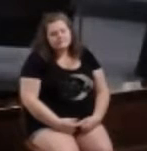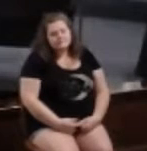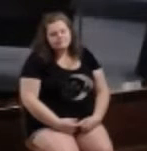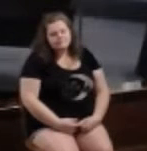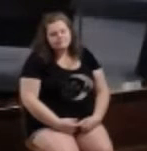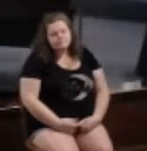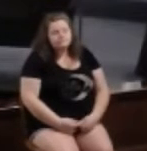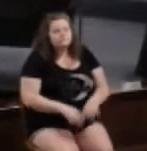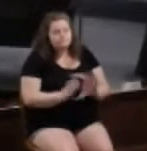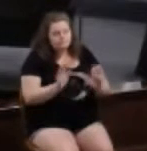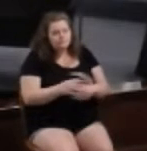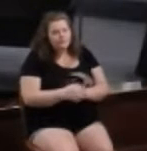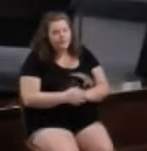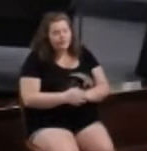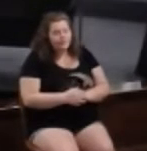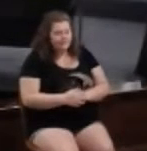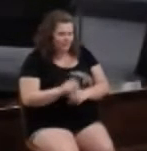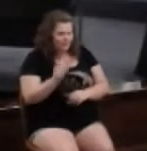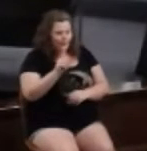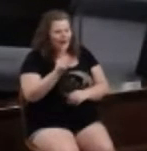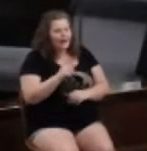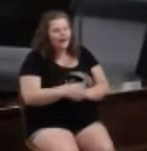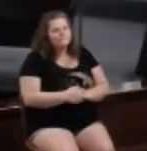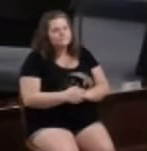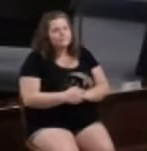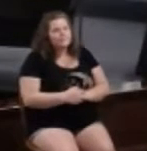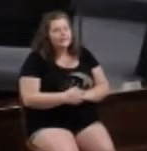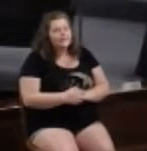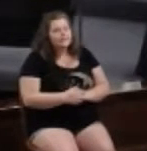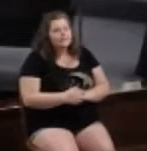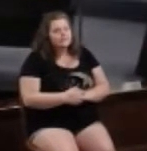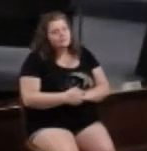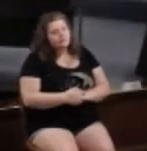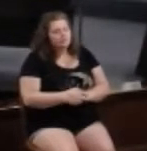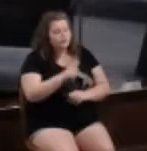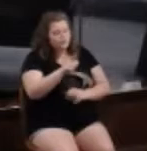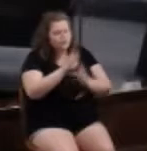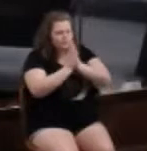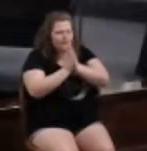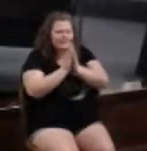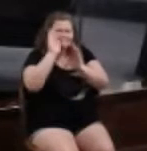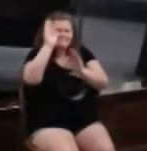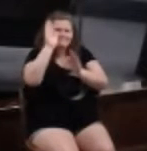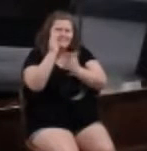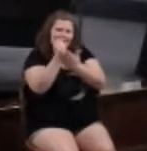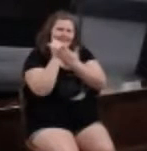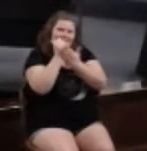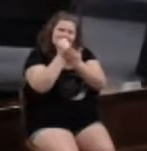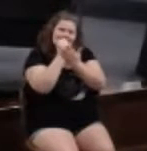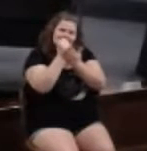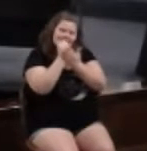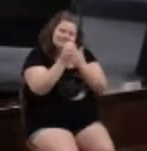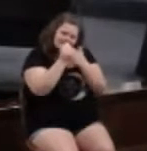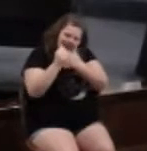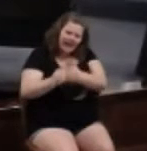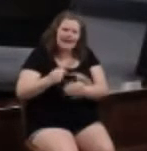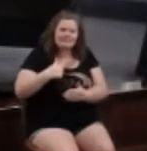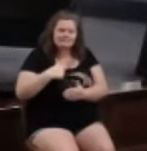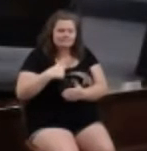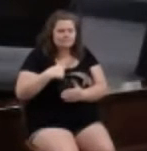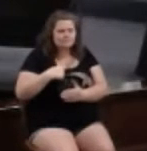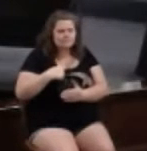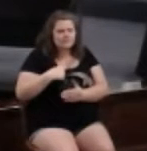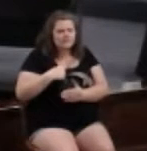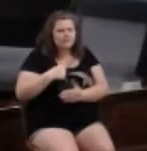All right, so here's where the rubber meets the road. You're in prayer. You're asking God to guide you. Now, stop